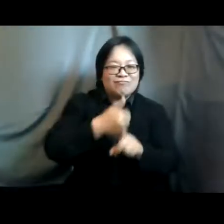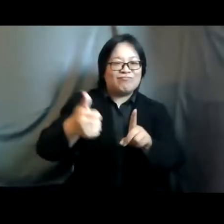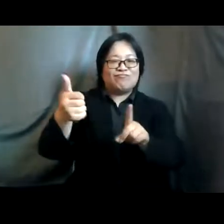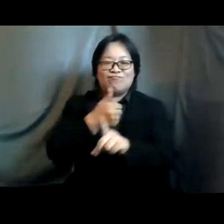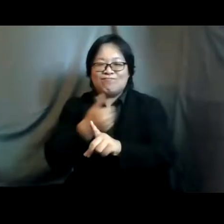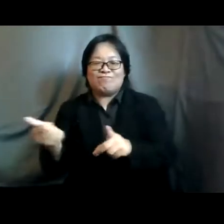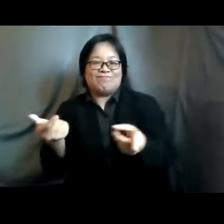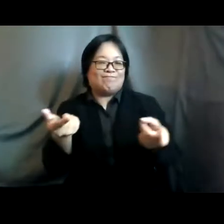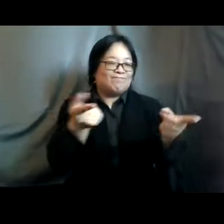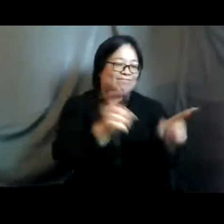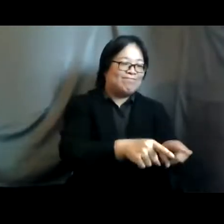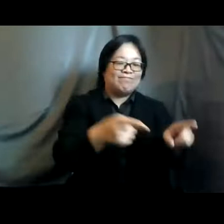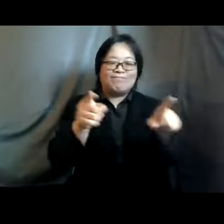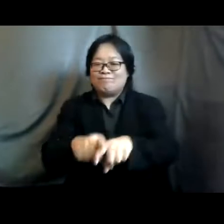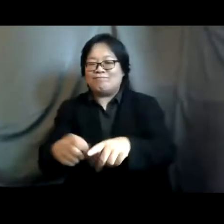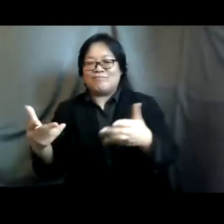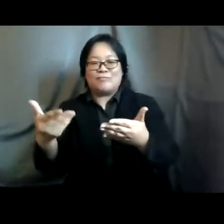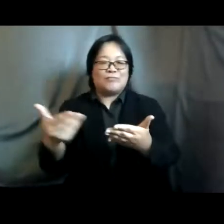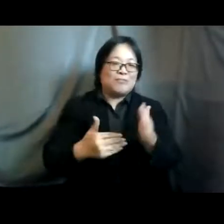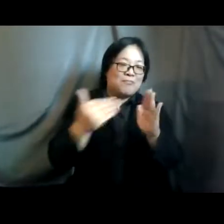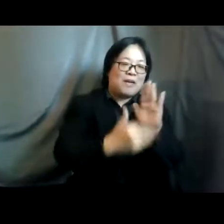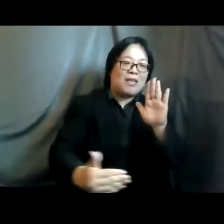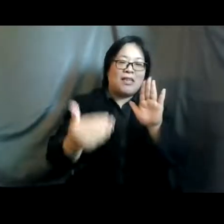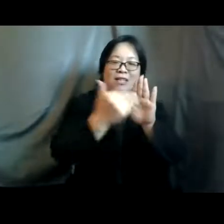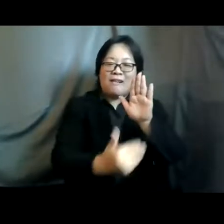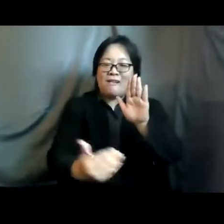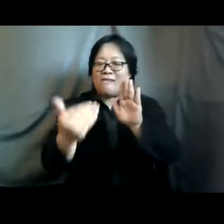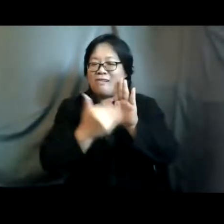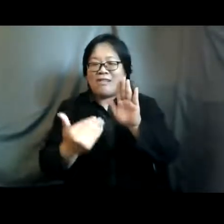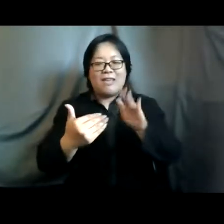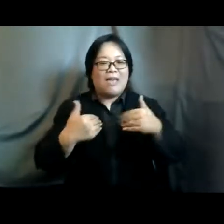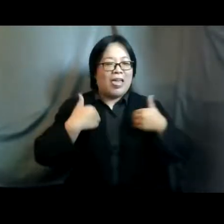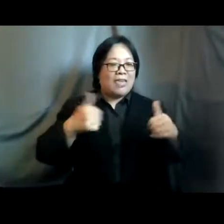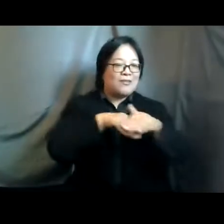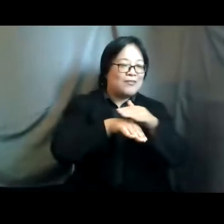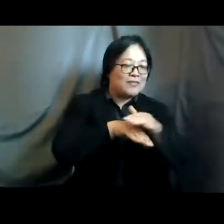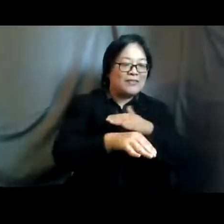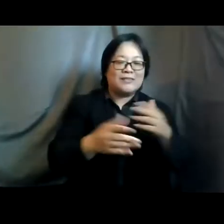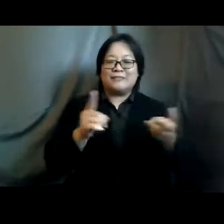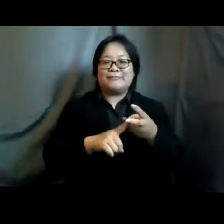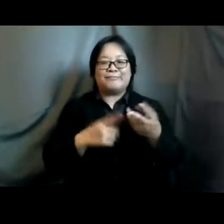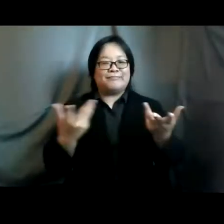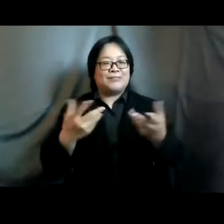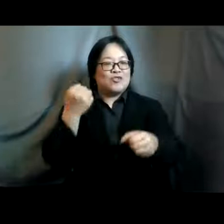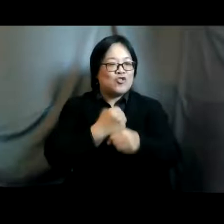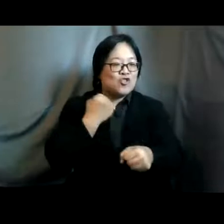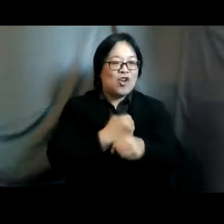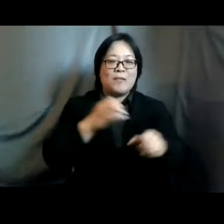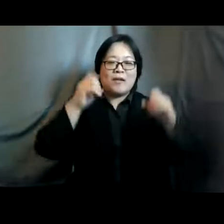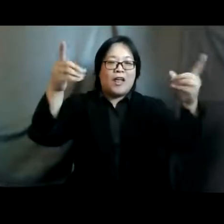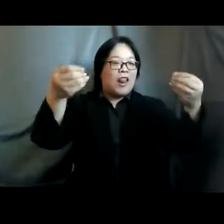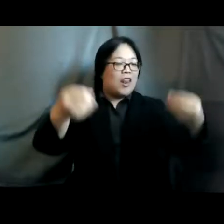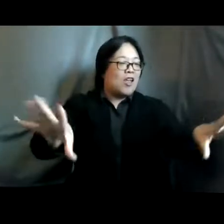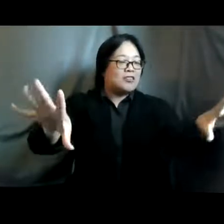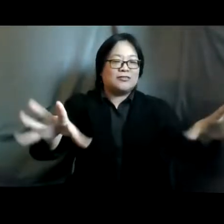there are new barriers to accessing uh health care there is job and education losses uh